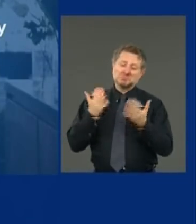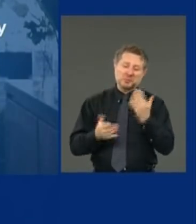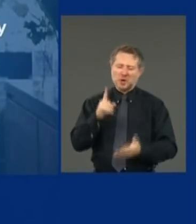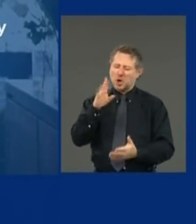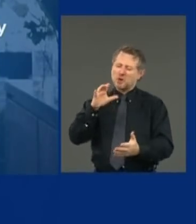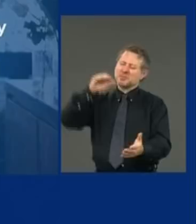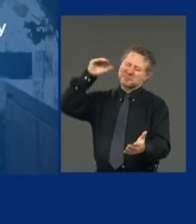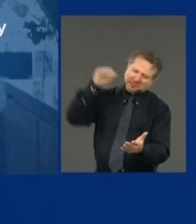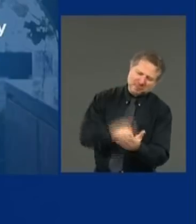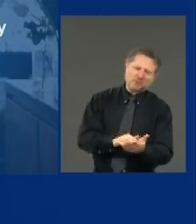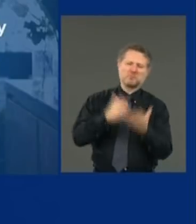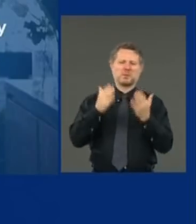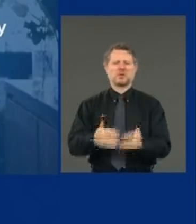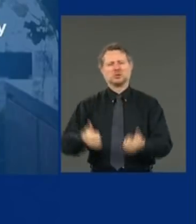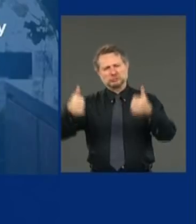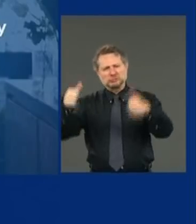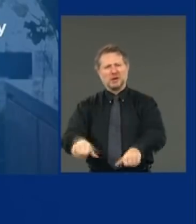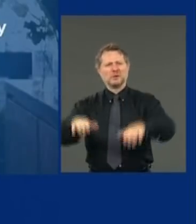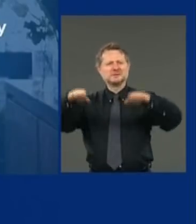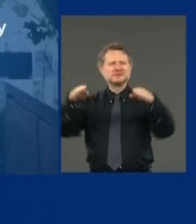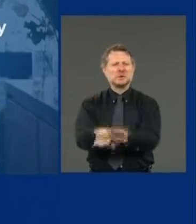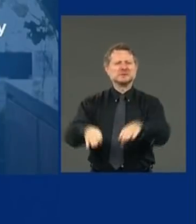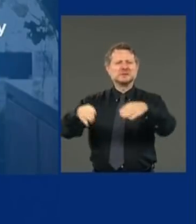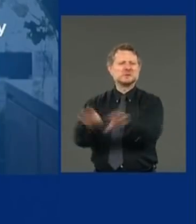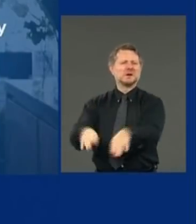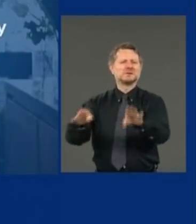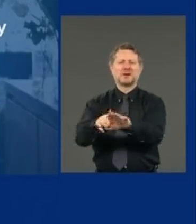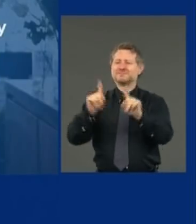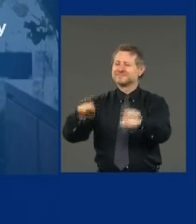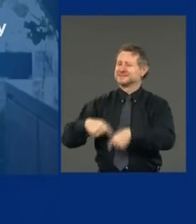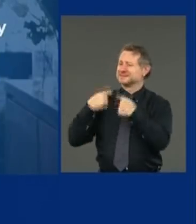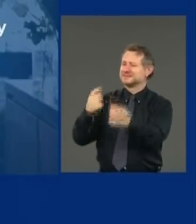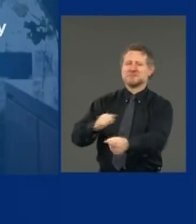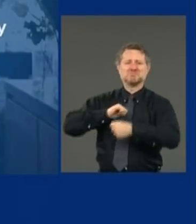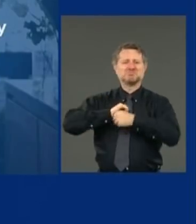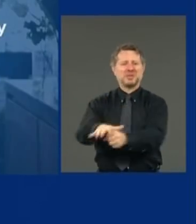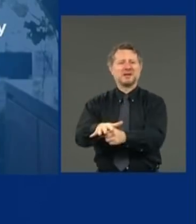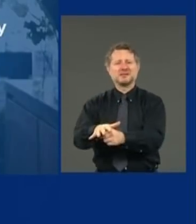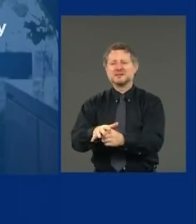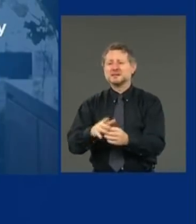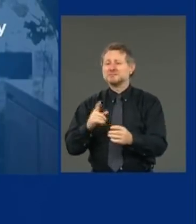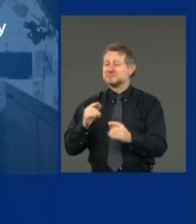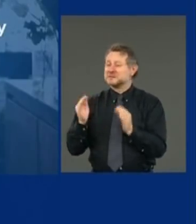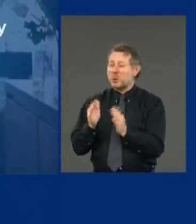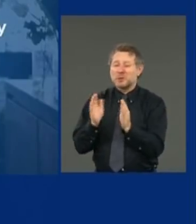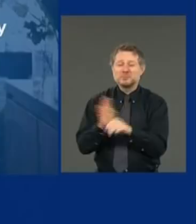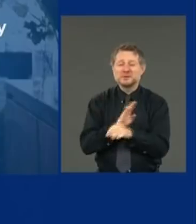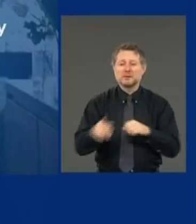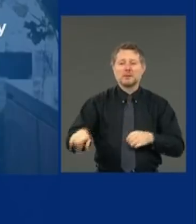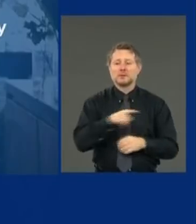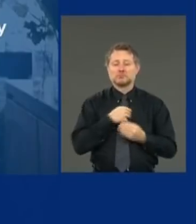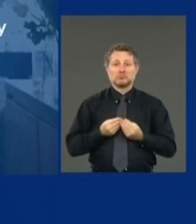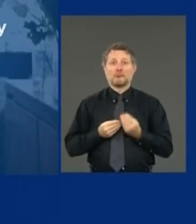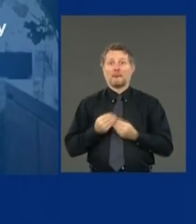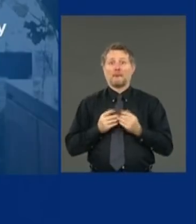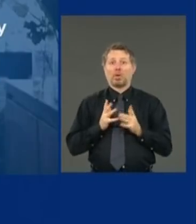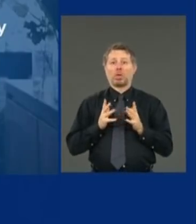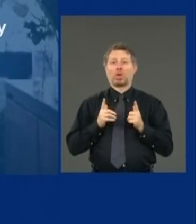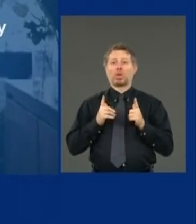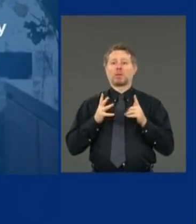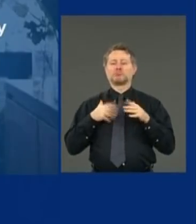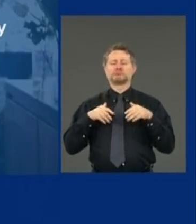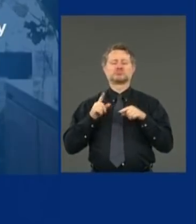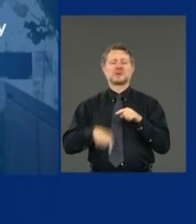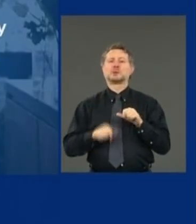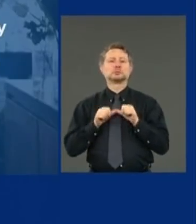permanently since the pandemic hit. Many small businesses just don't have the staying power to continue to pay all the